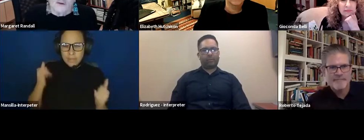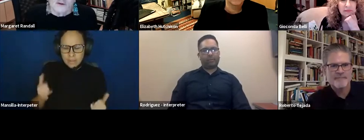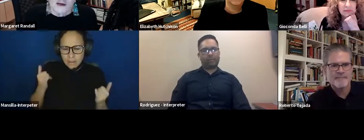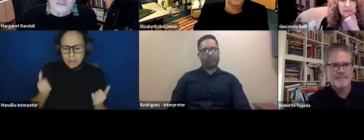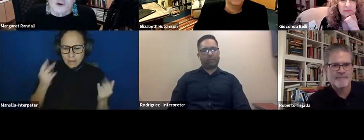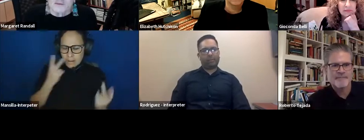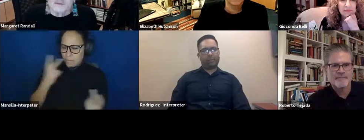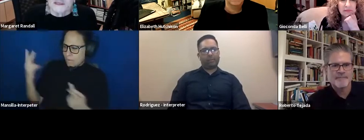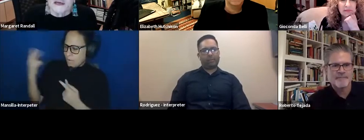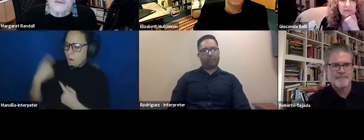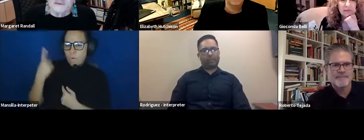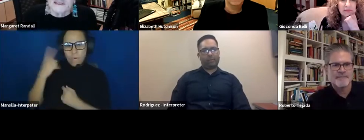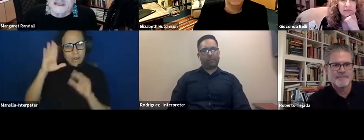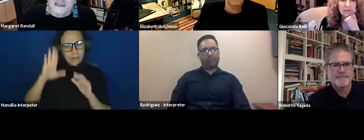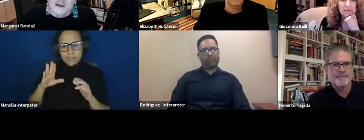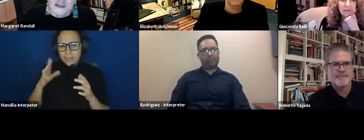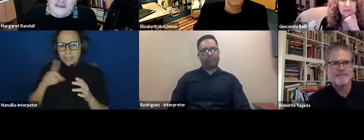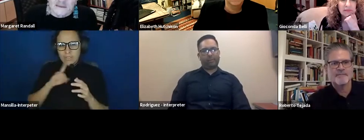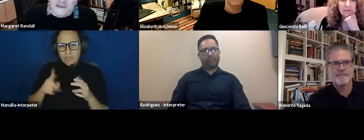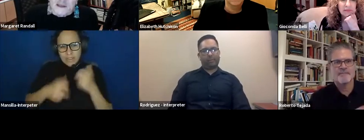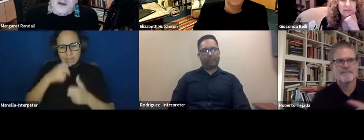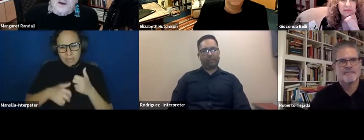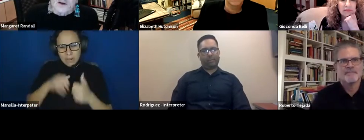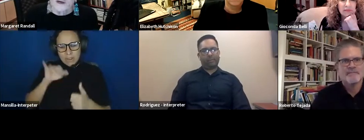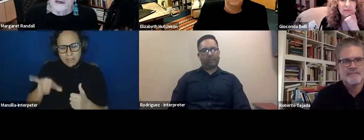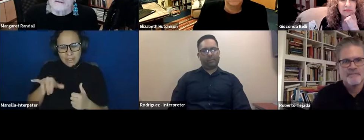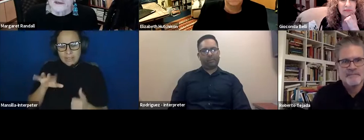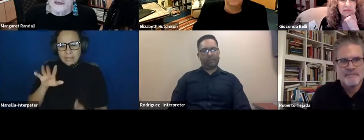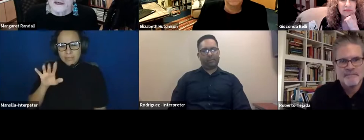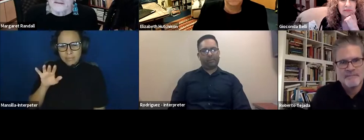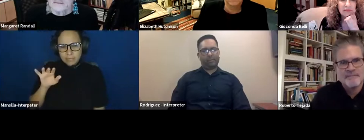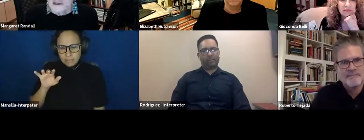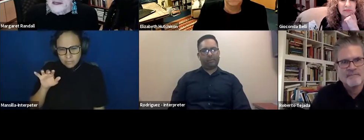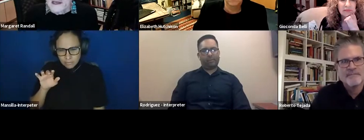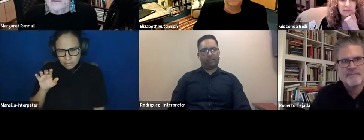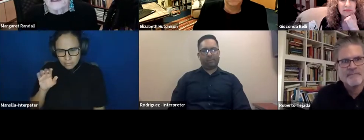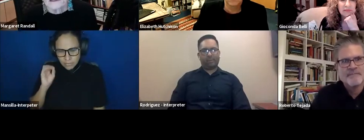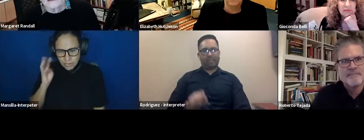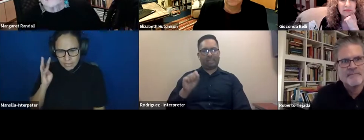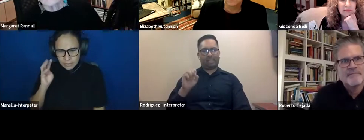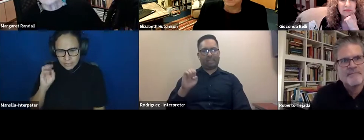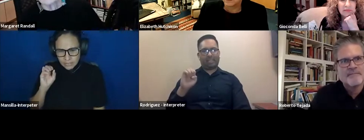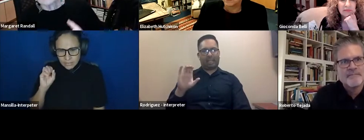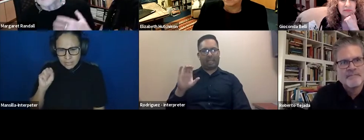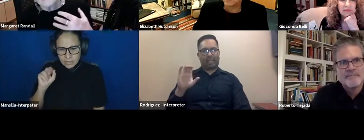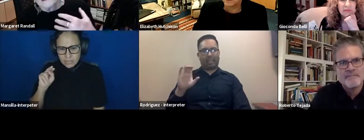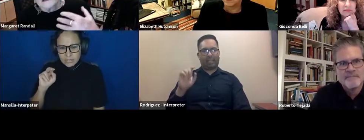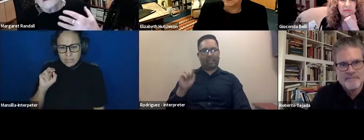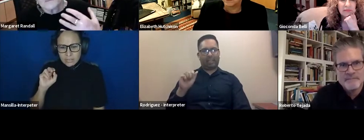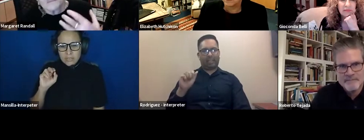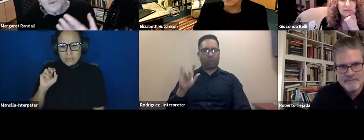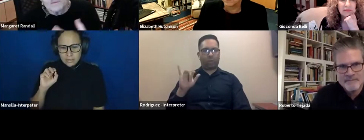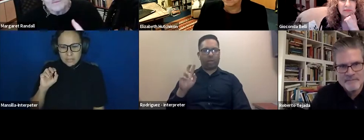one of our greatest problems is having been sectarianism. You know, we, we, it was going to be